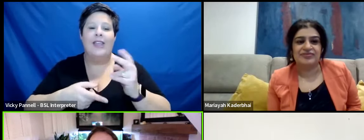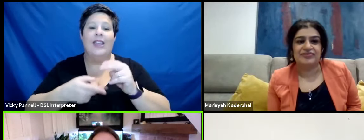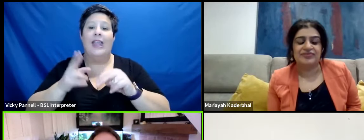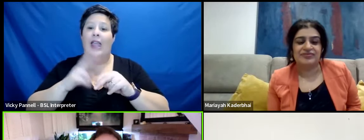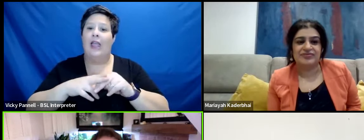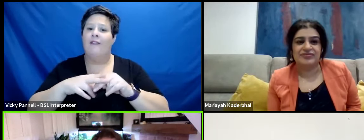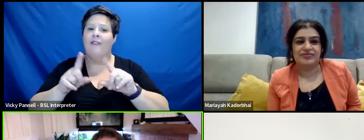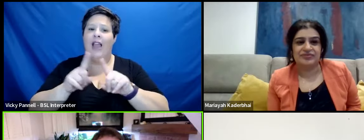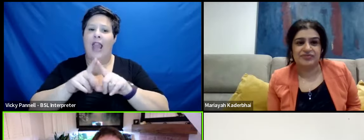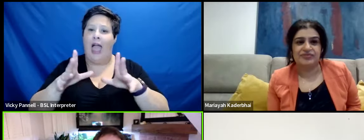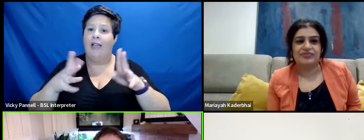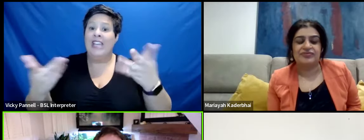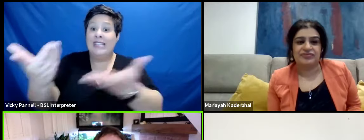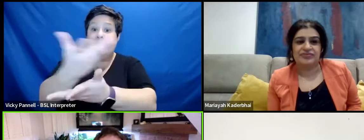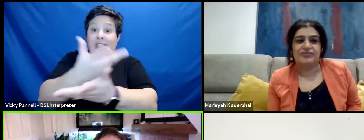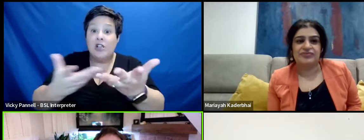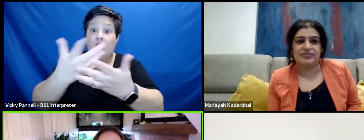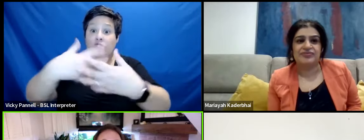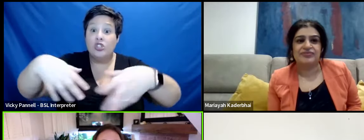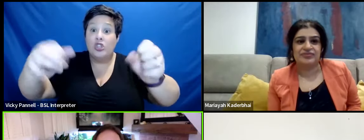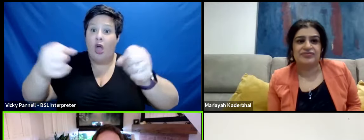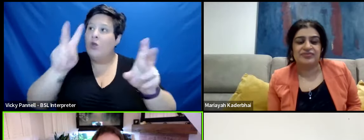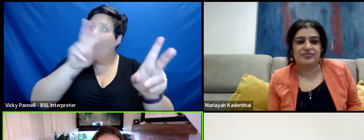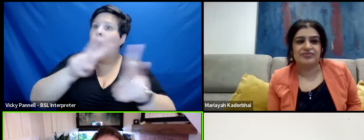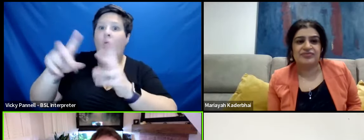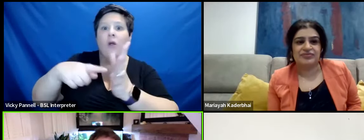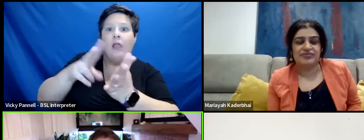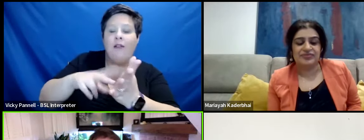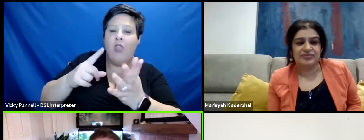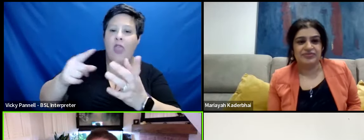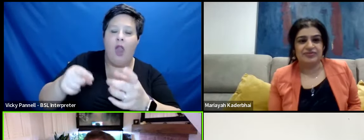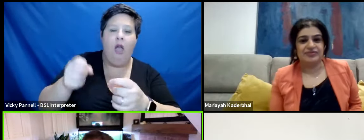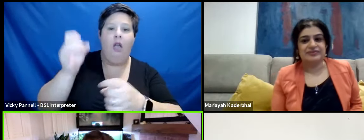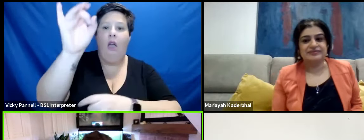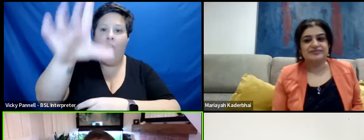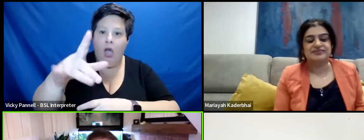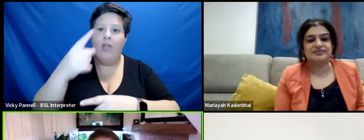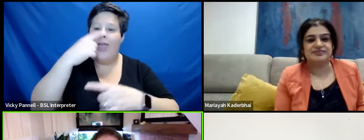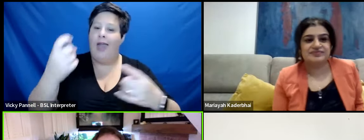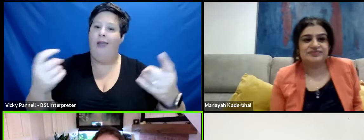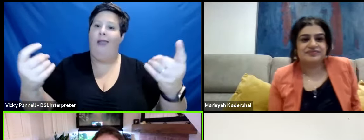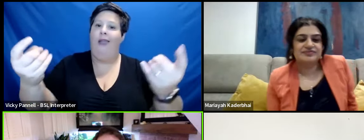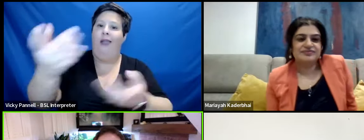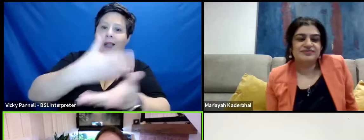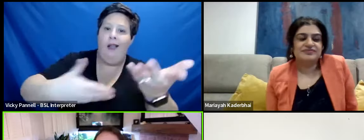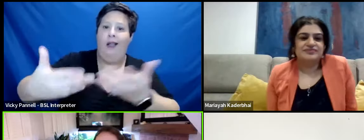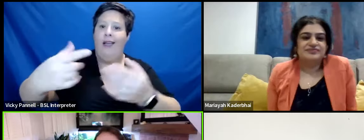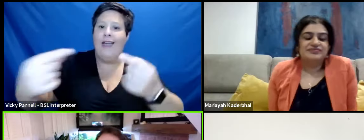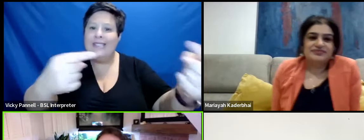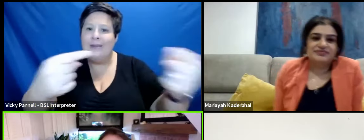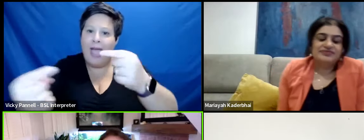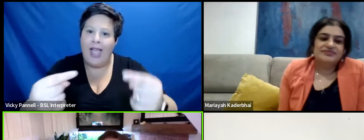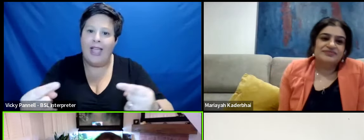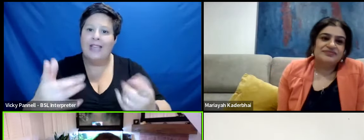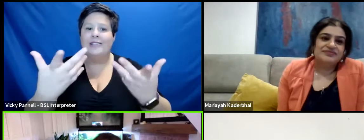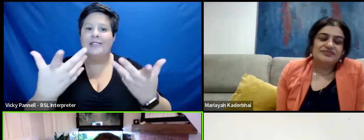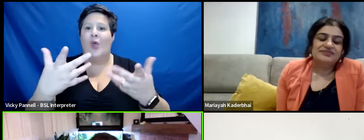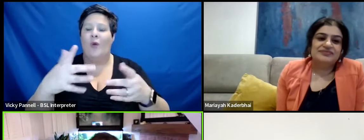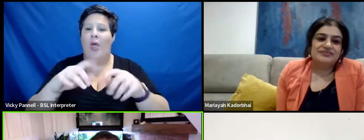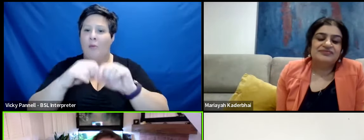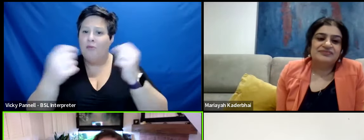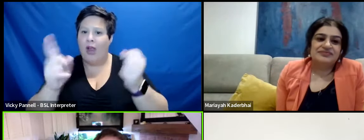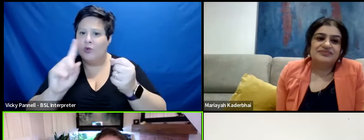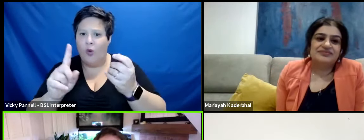some kind of discussion or throw something up for debate which breaks the normal of what may normally happen in that